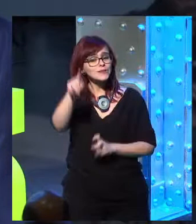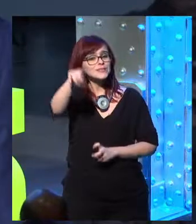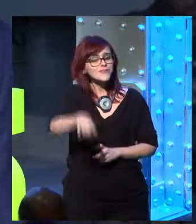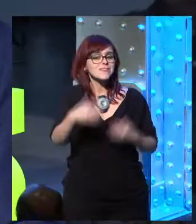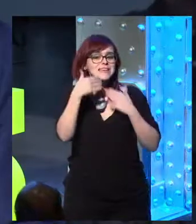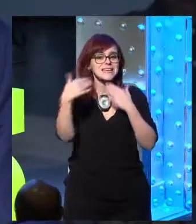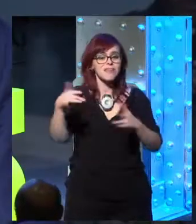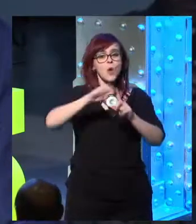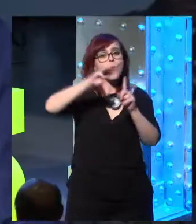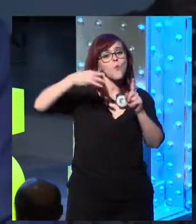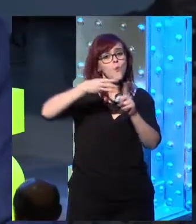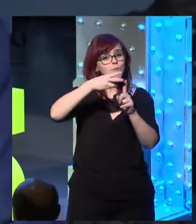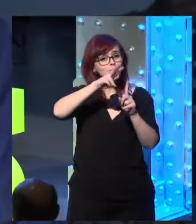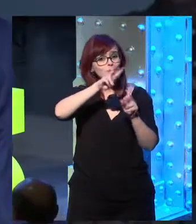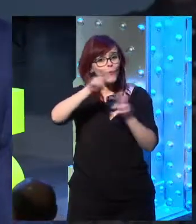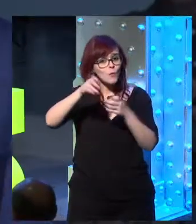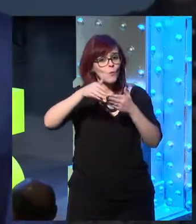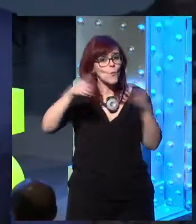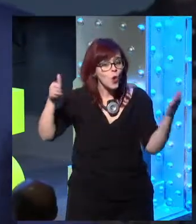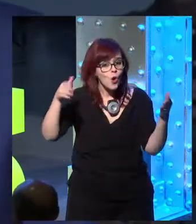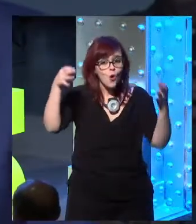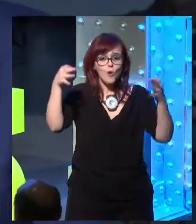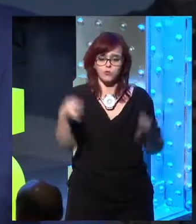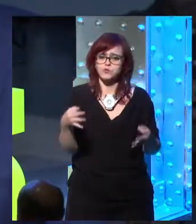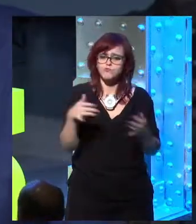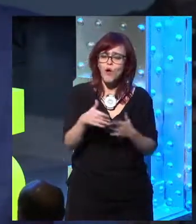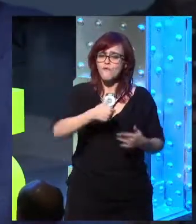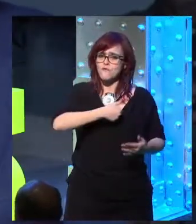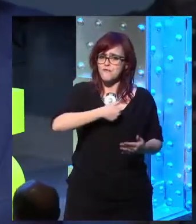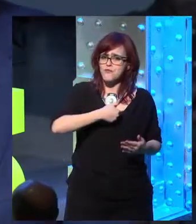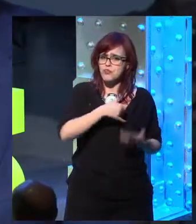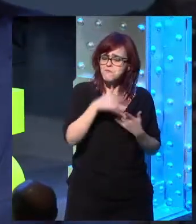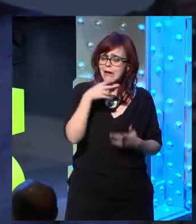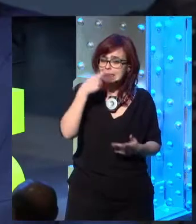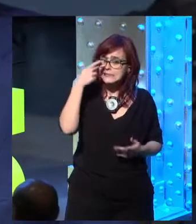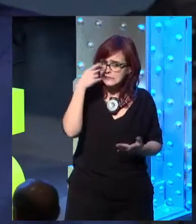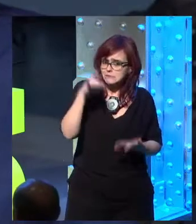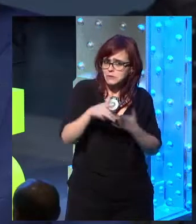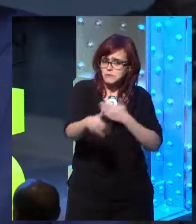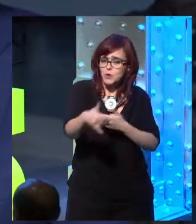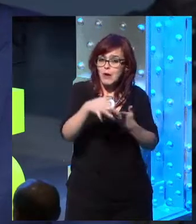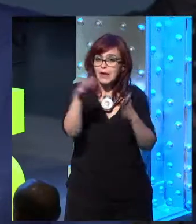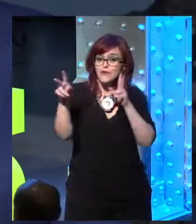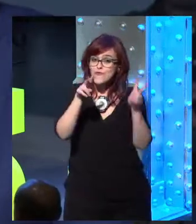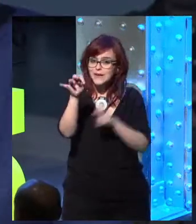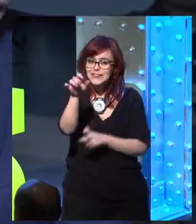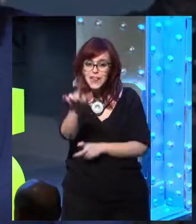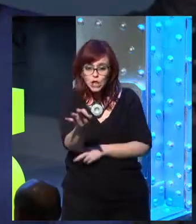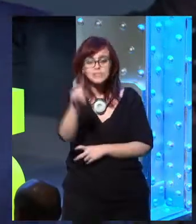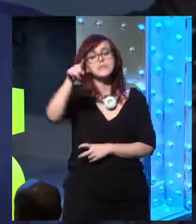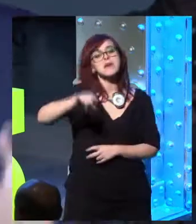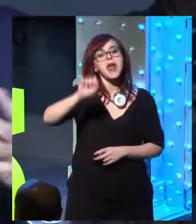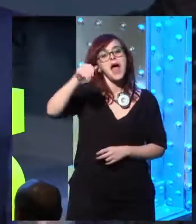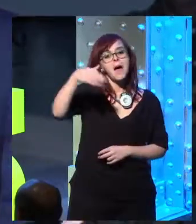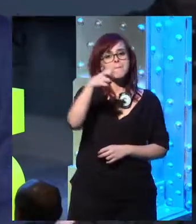era and with a new website that will play an essential role in the new Talos.